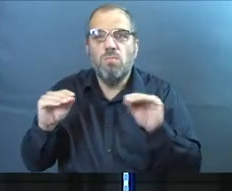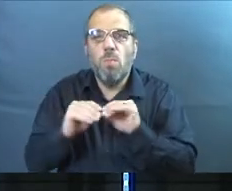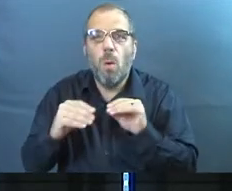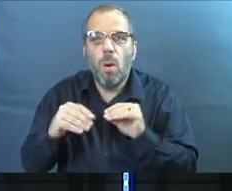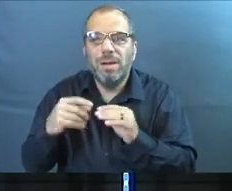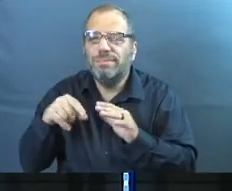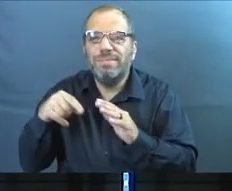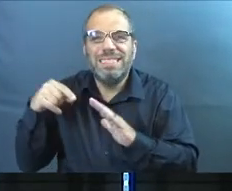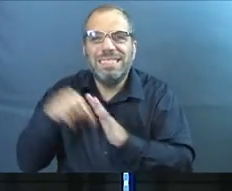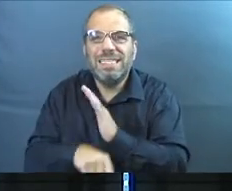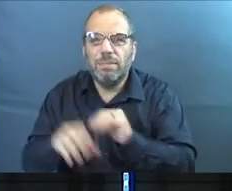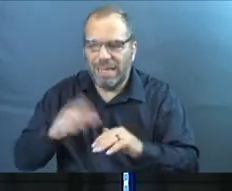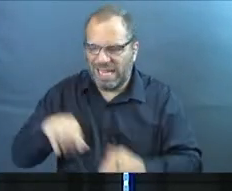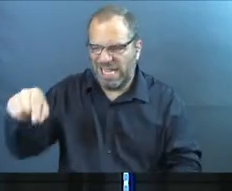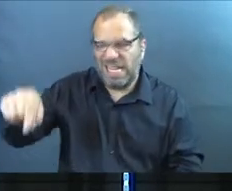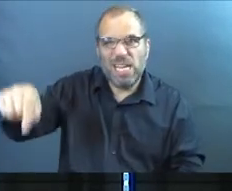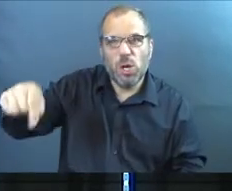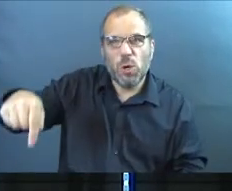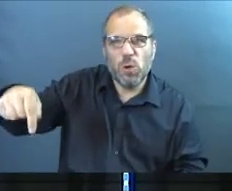and more deeply there.